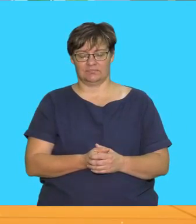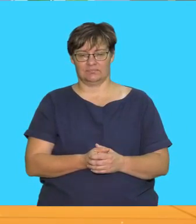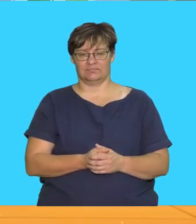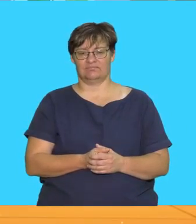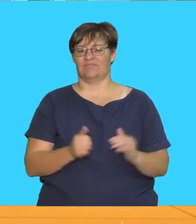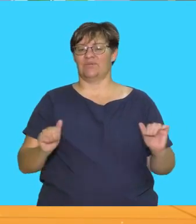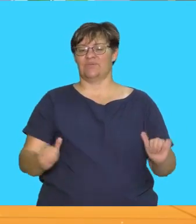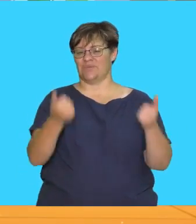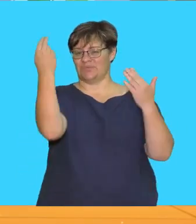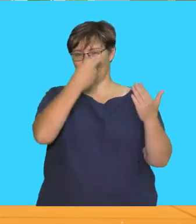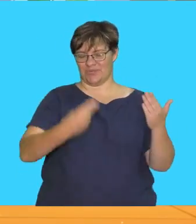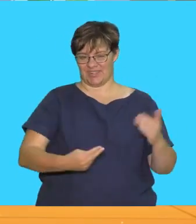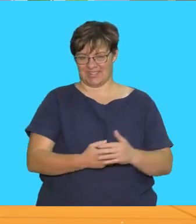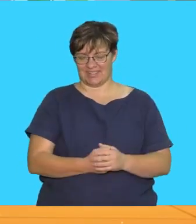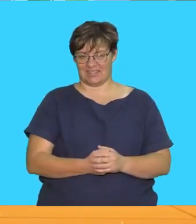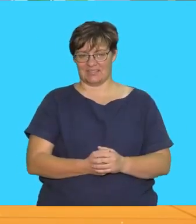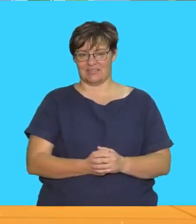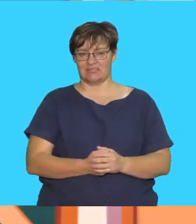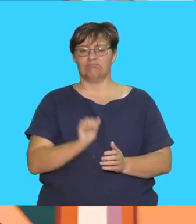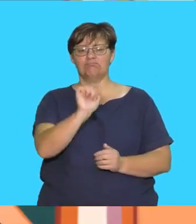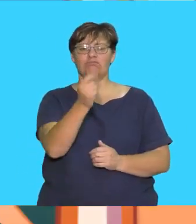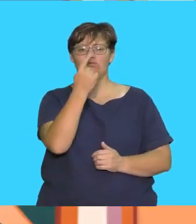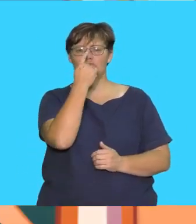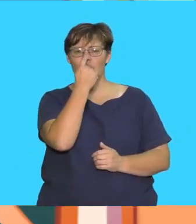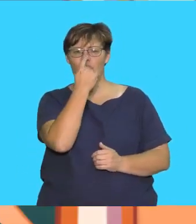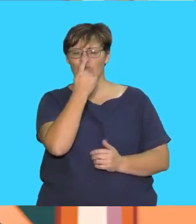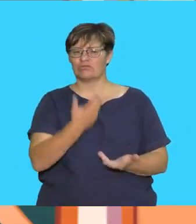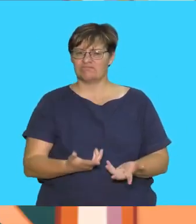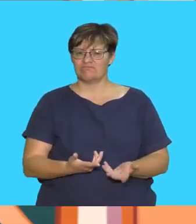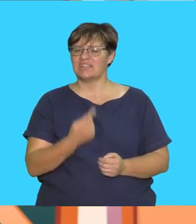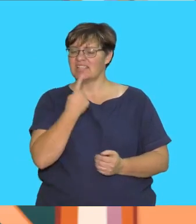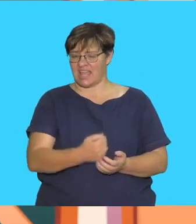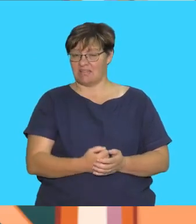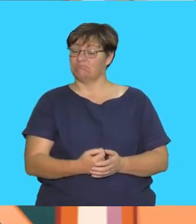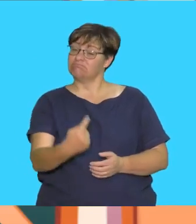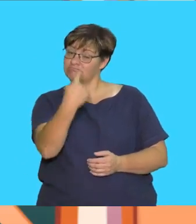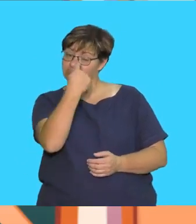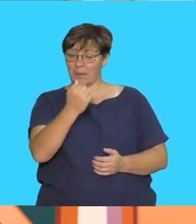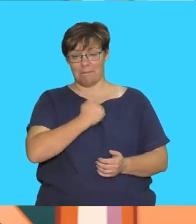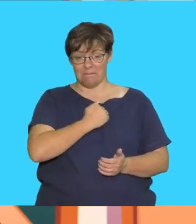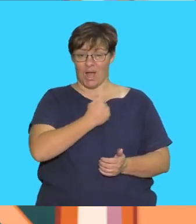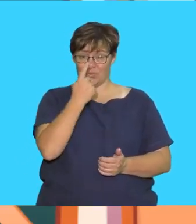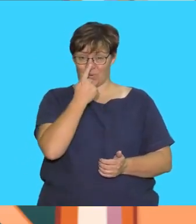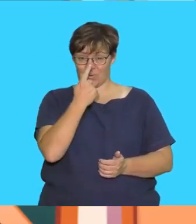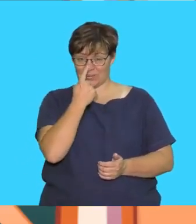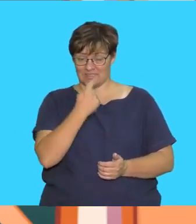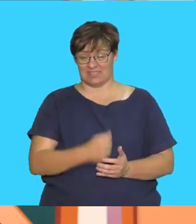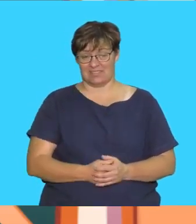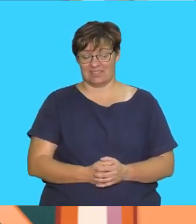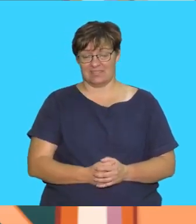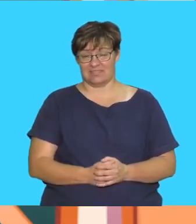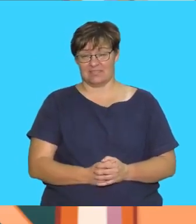great drawing point to your nose say this is my nose